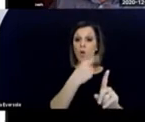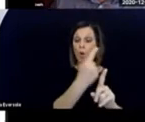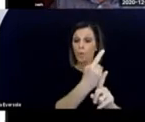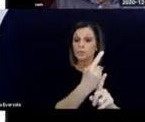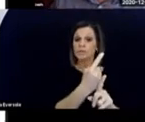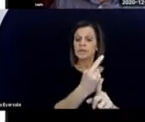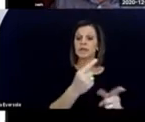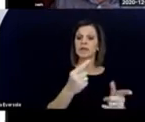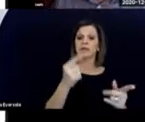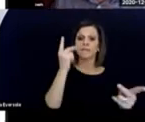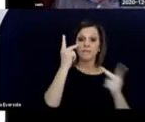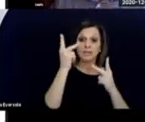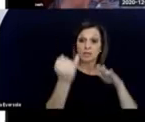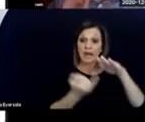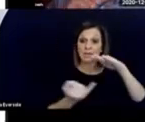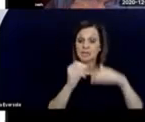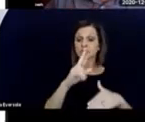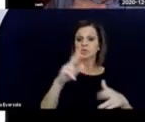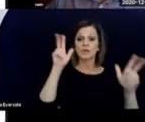but from the world.